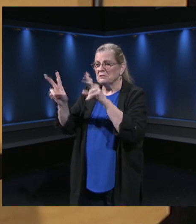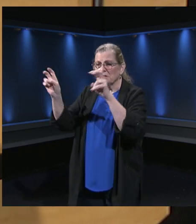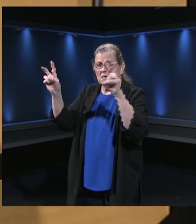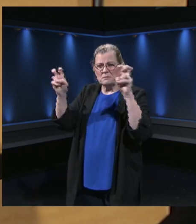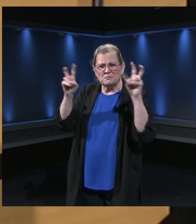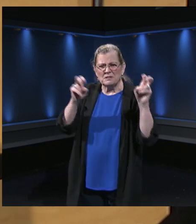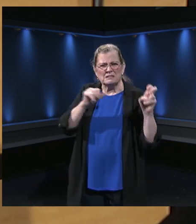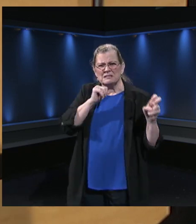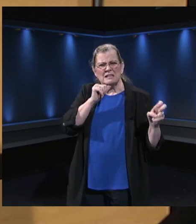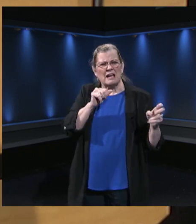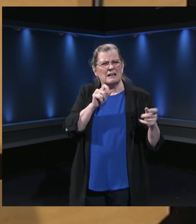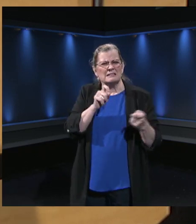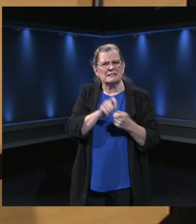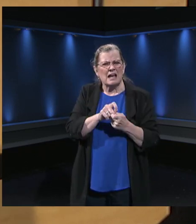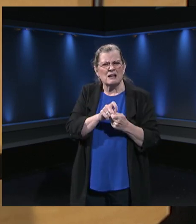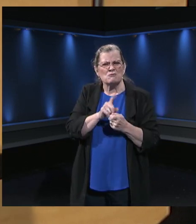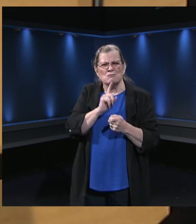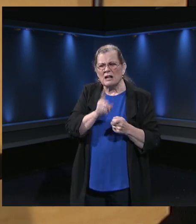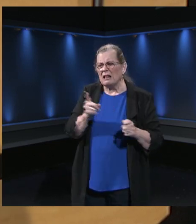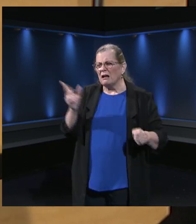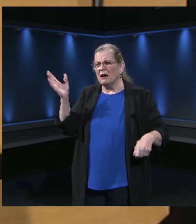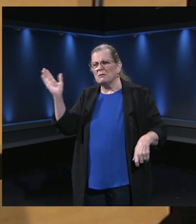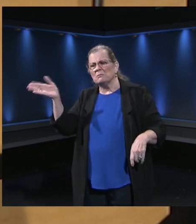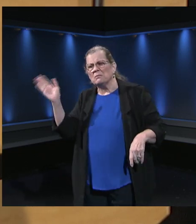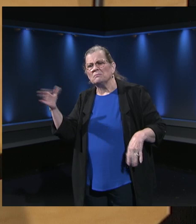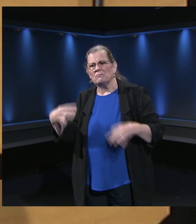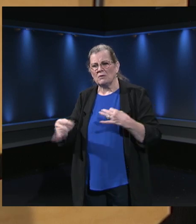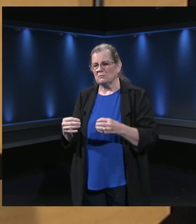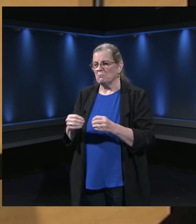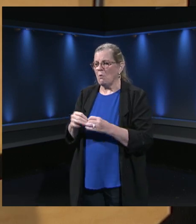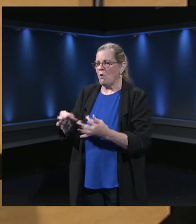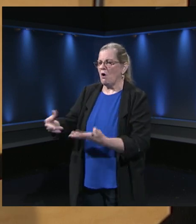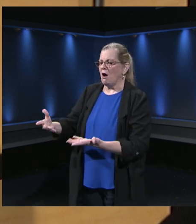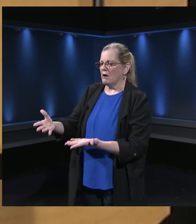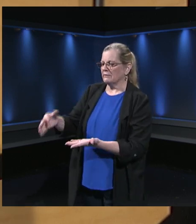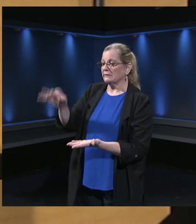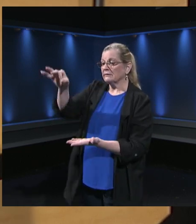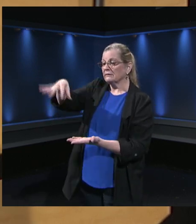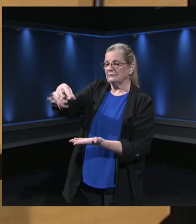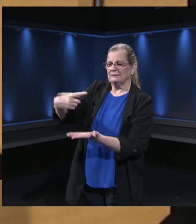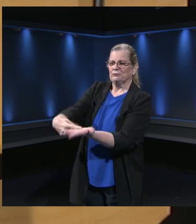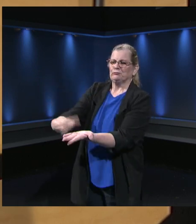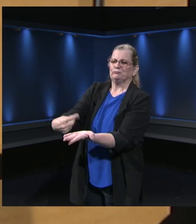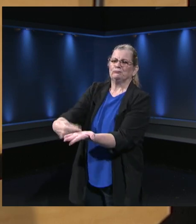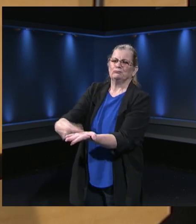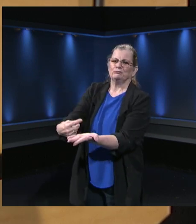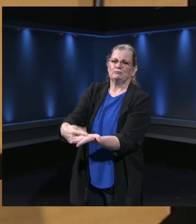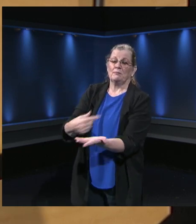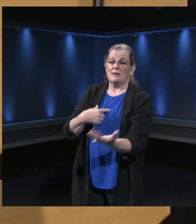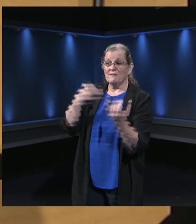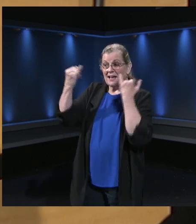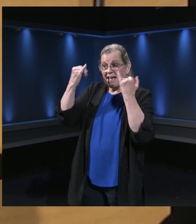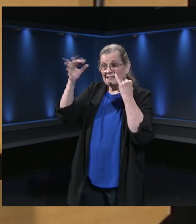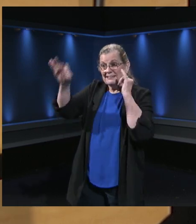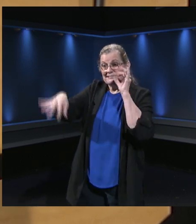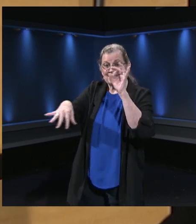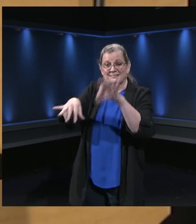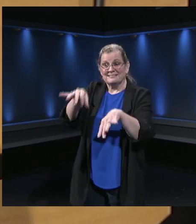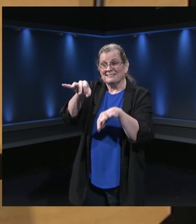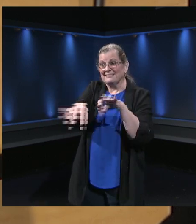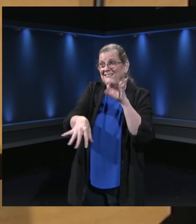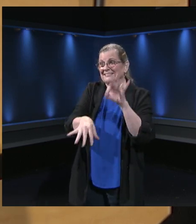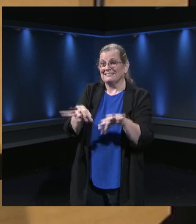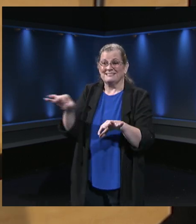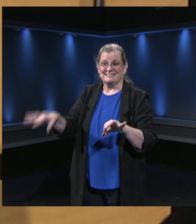more of a discussion. And I think the most powerful thing that comes out of ed camps is the resource sharing, because a lot of teachers need resources and they